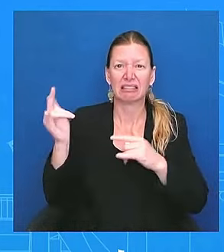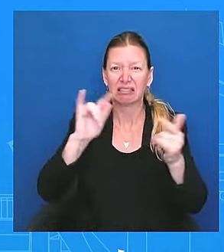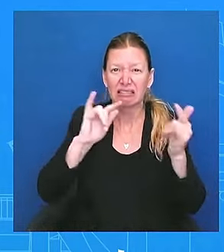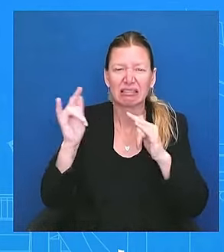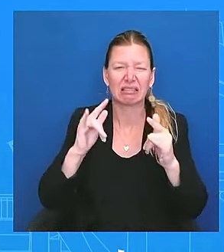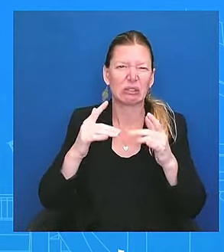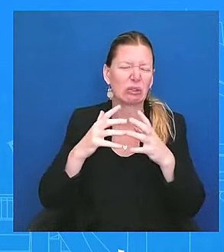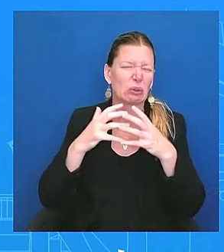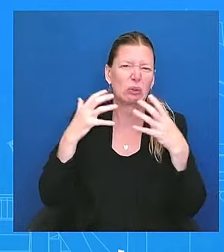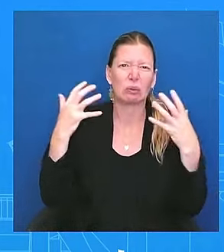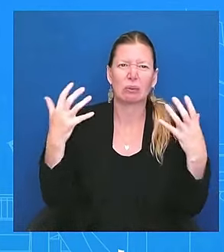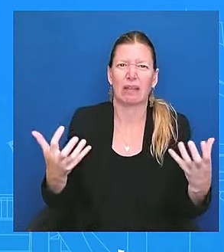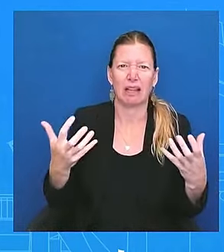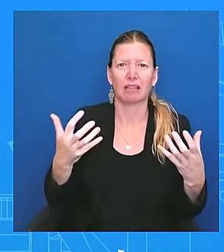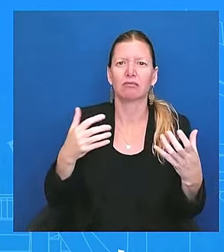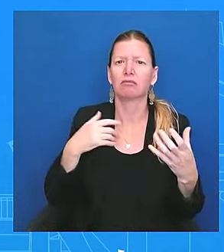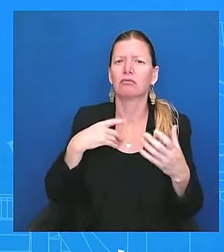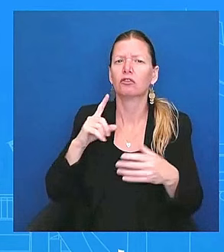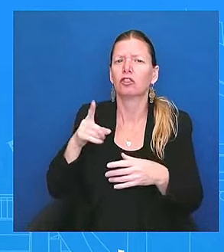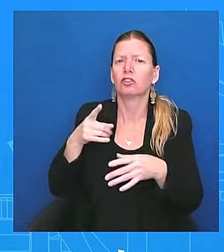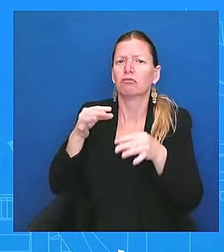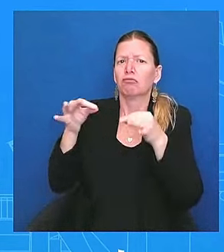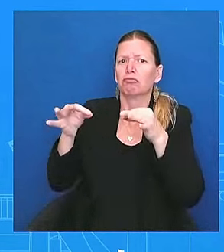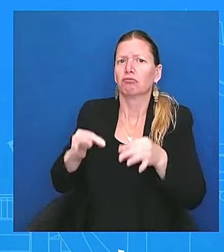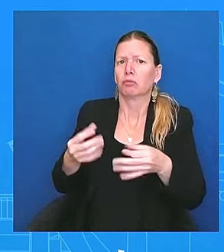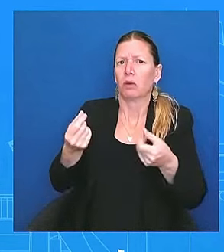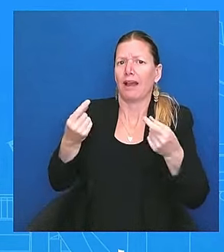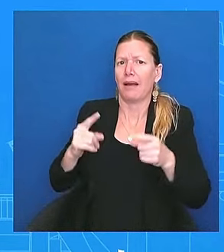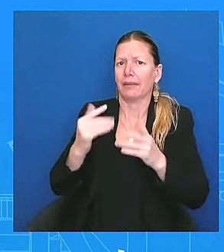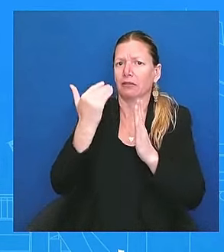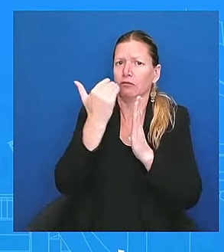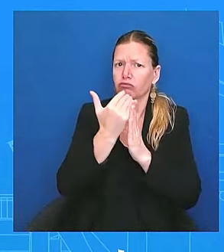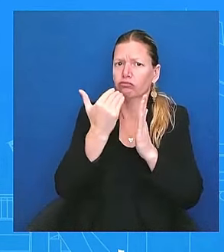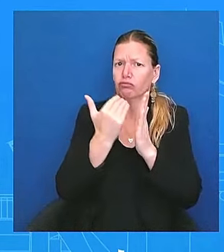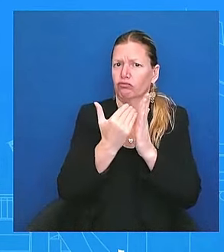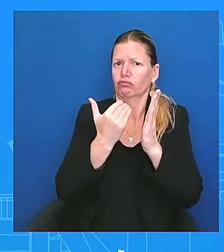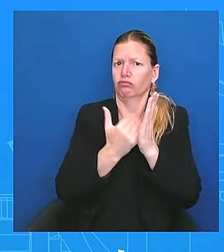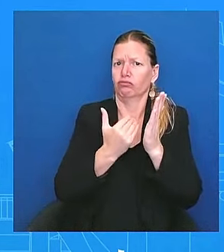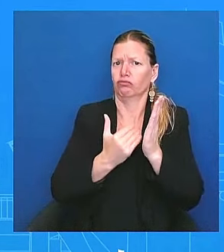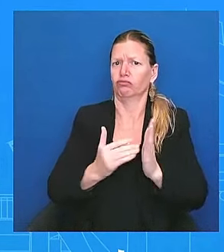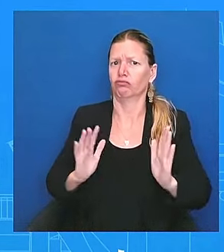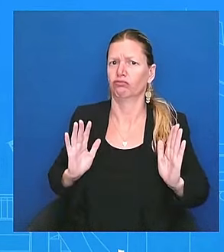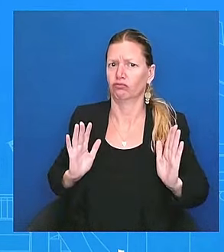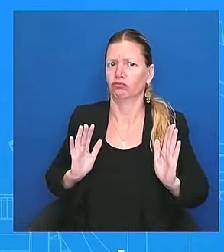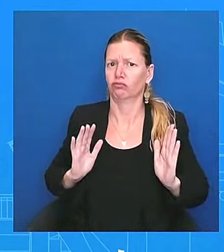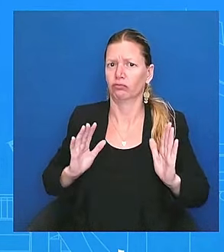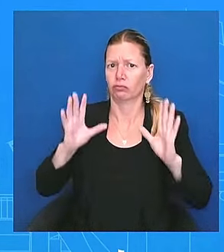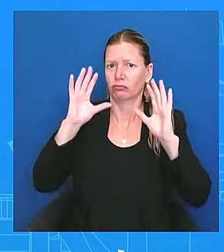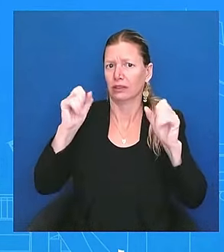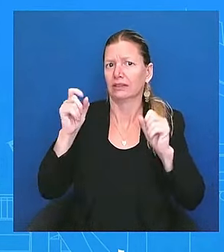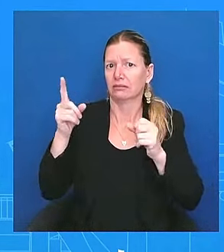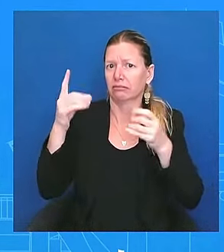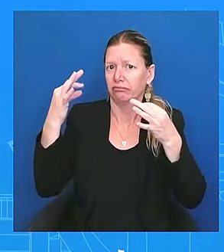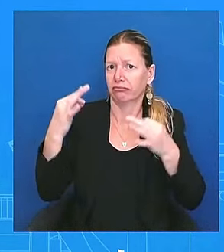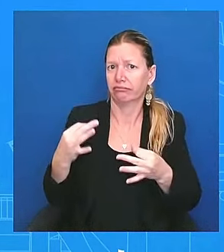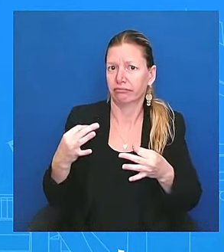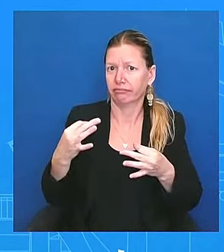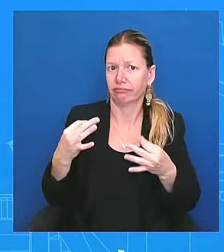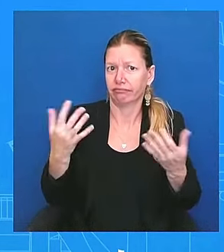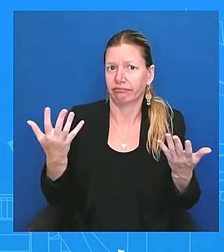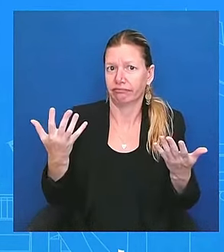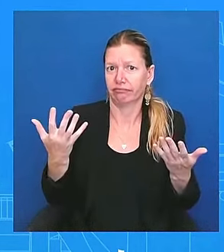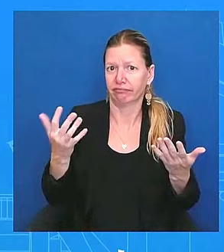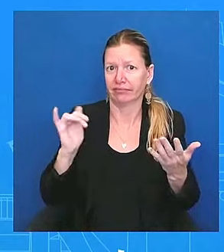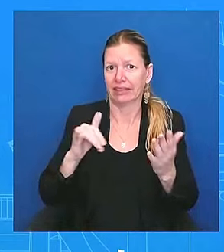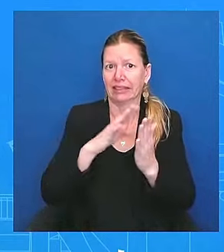happened. You heard from the president, you've heard from me and it was, you know, indeed a, a, a, a schedule where, you